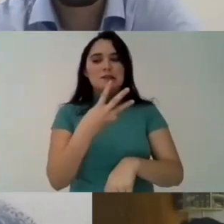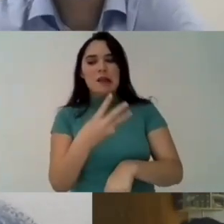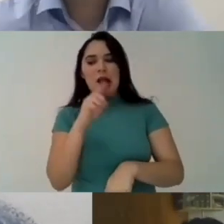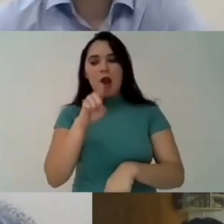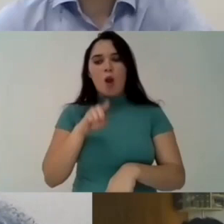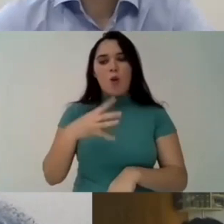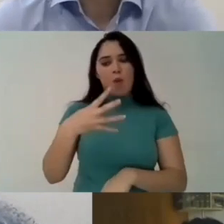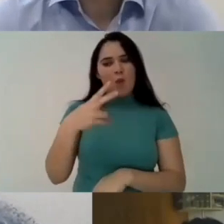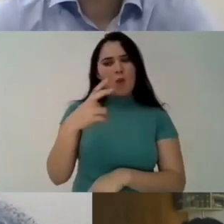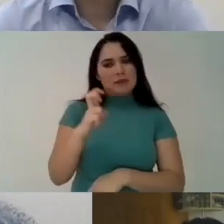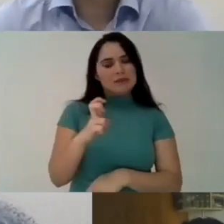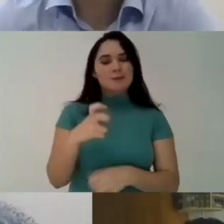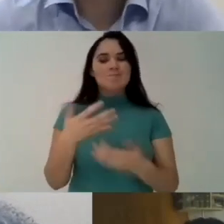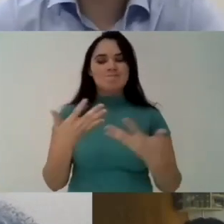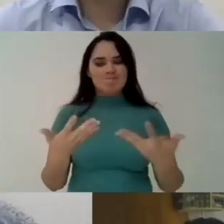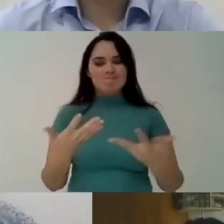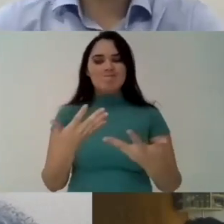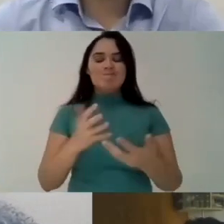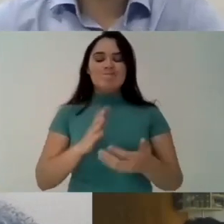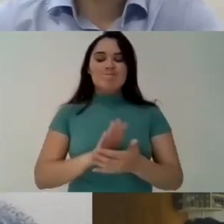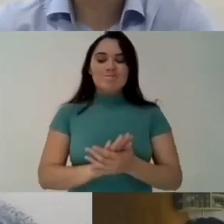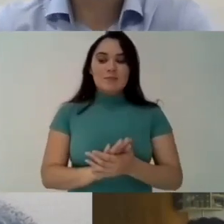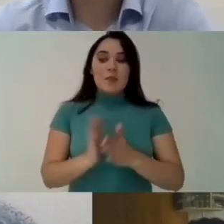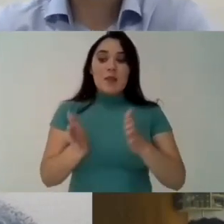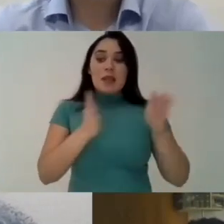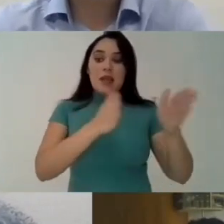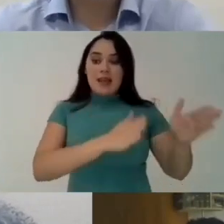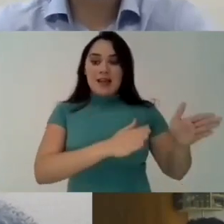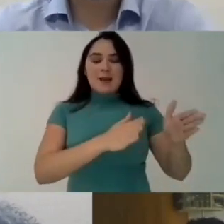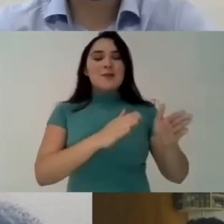at 1 45 pm